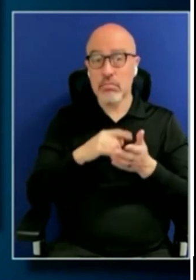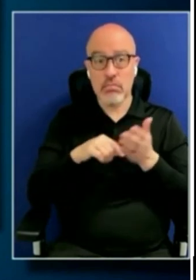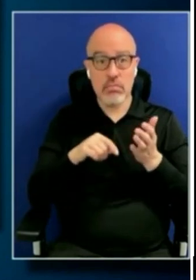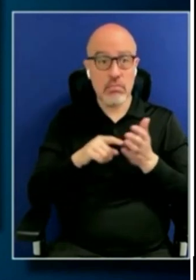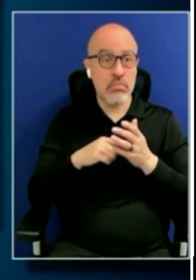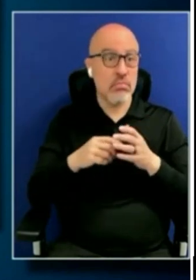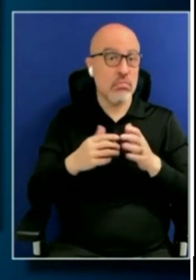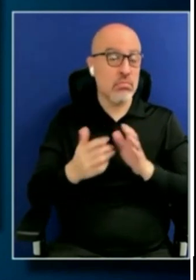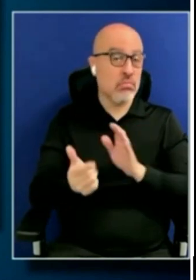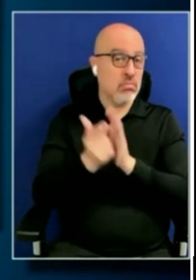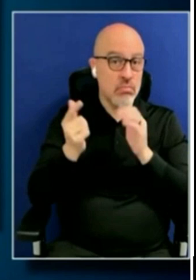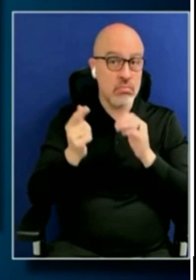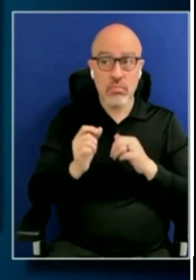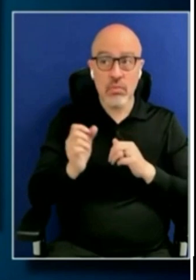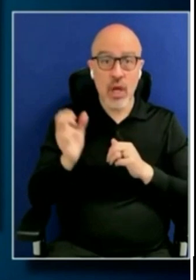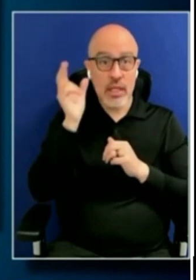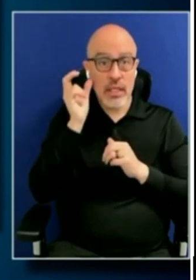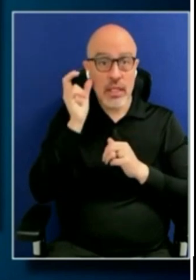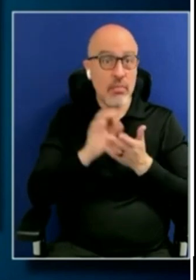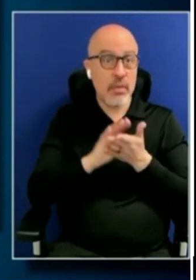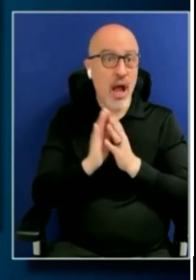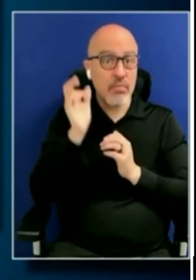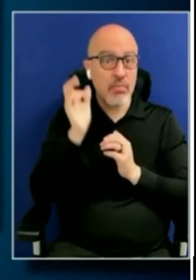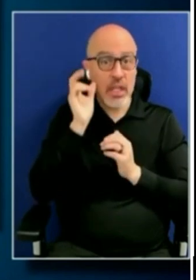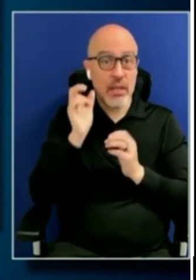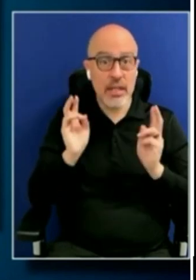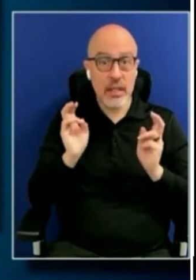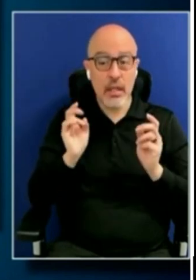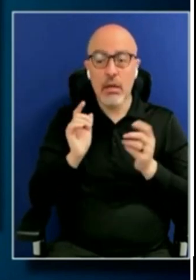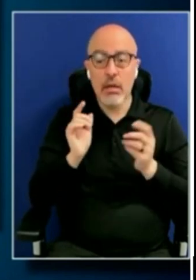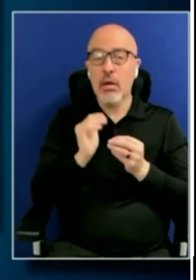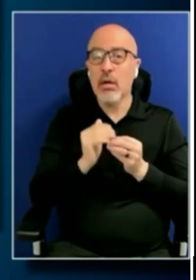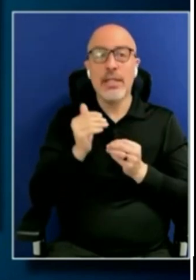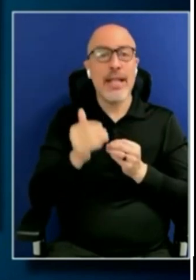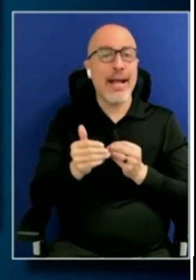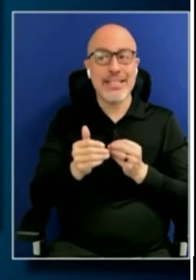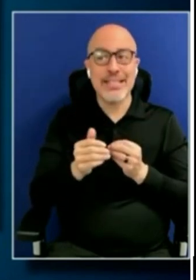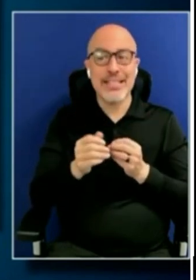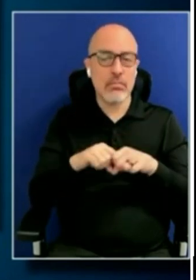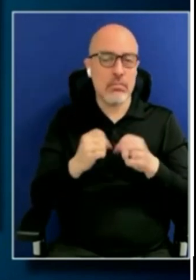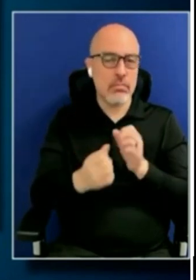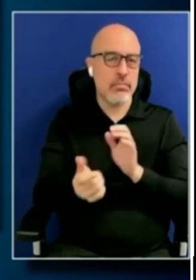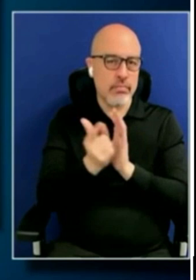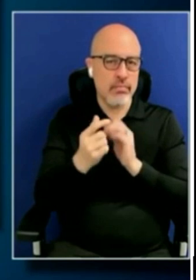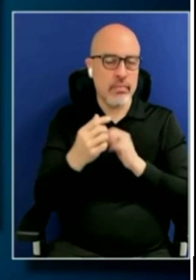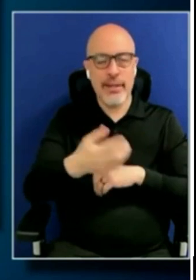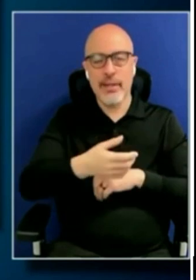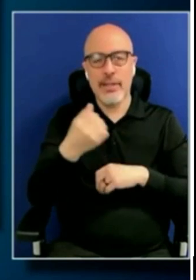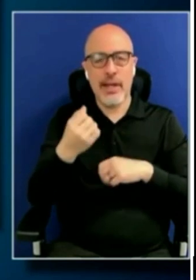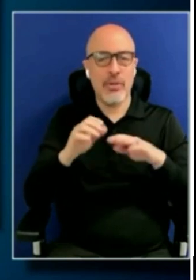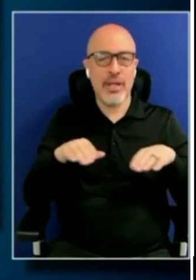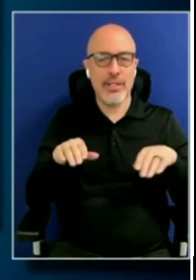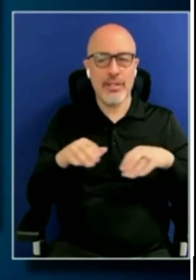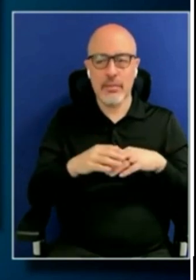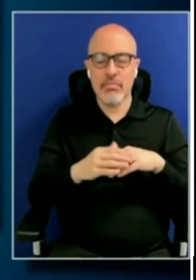when they can demonize who you are, the next step is to criminalize you and take your kids. And we're already seeing that